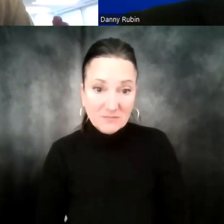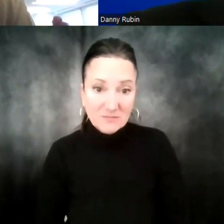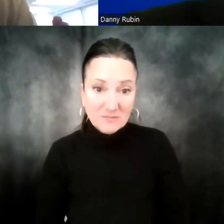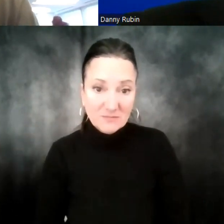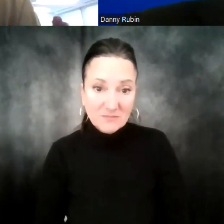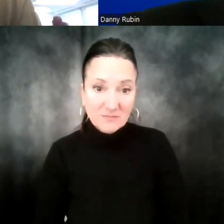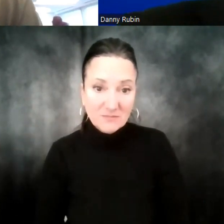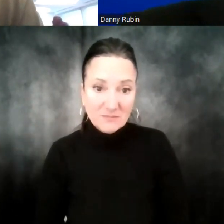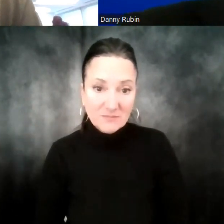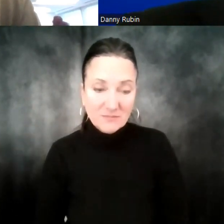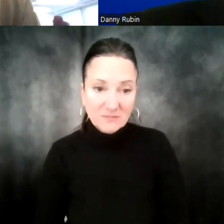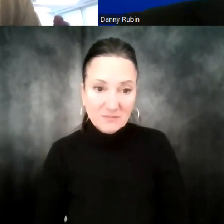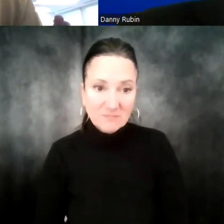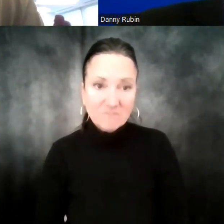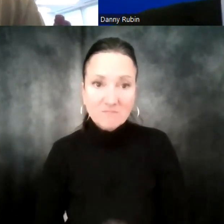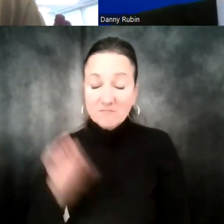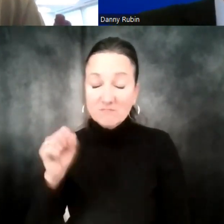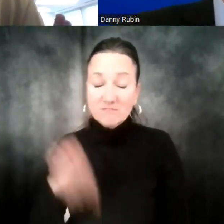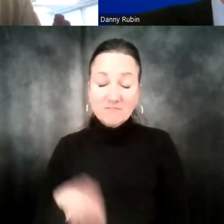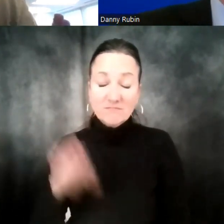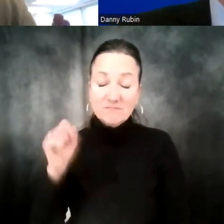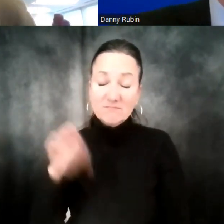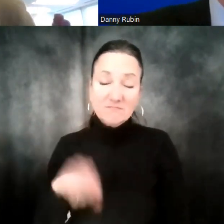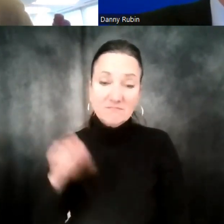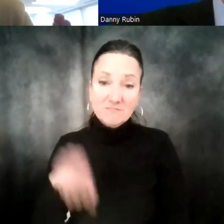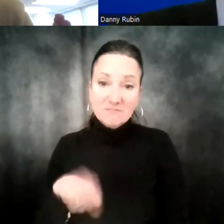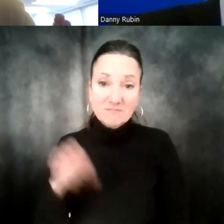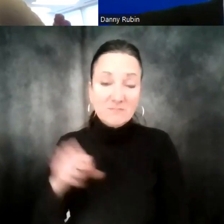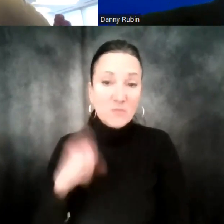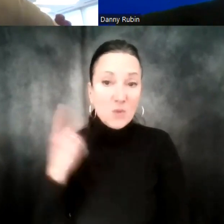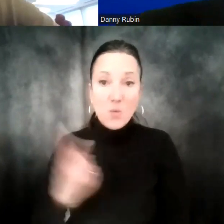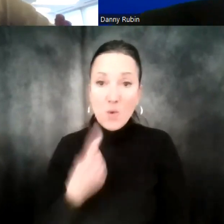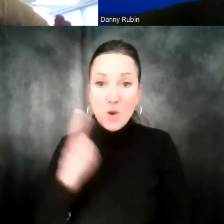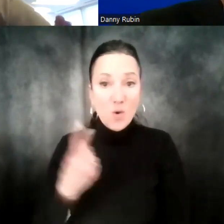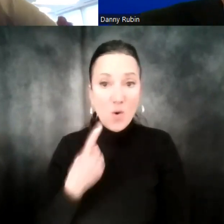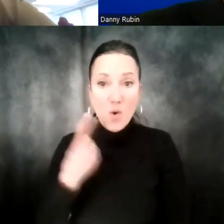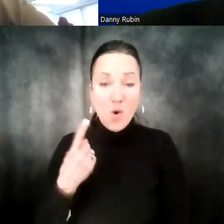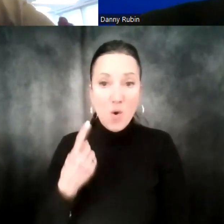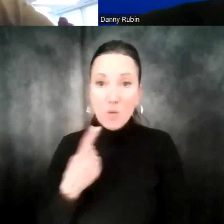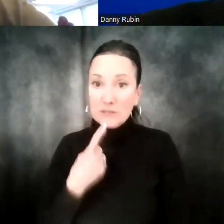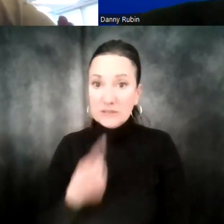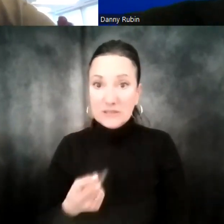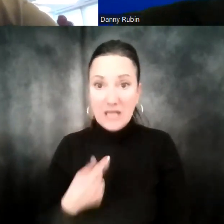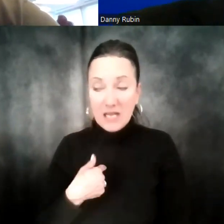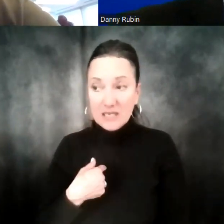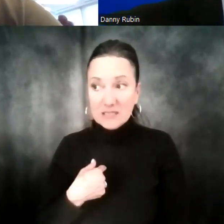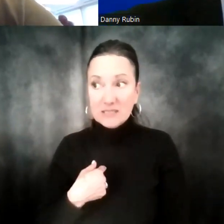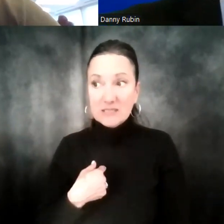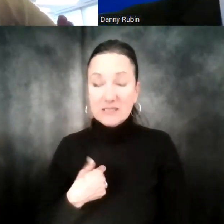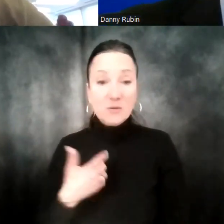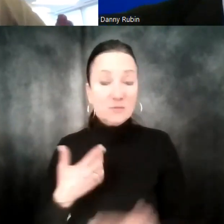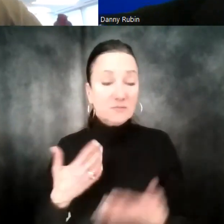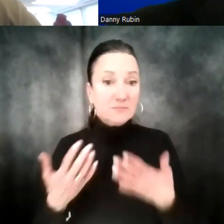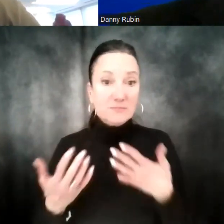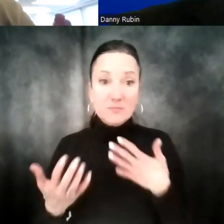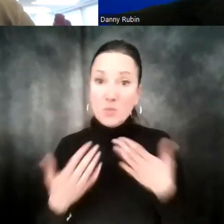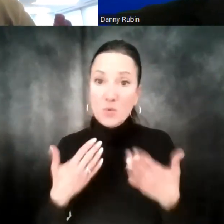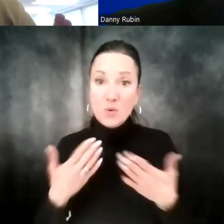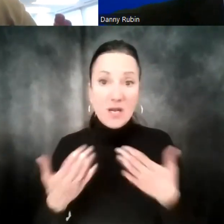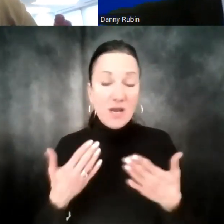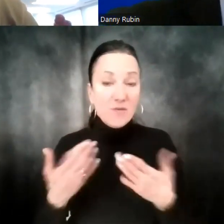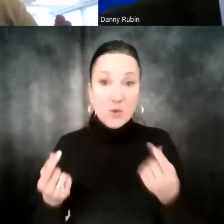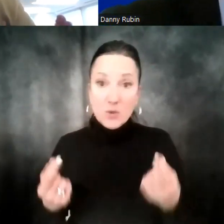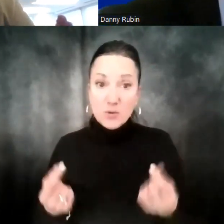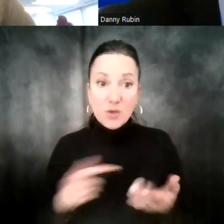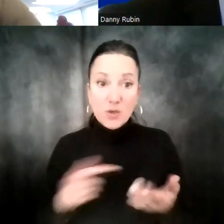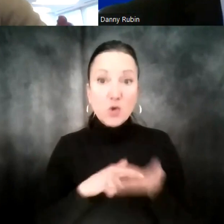100%. Like, without a doubt. Like, we are always told that in whatever capacity you're presenting yourself in, you're